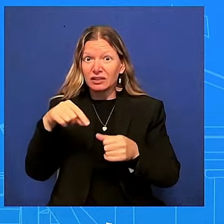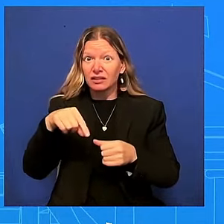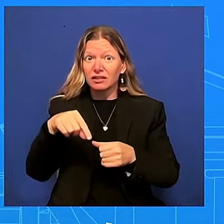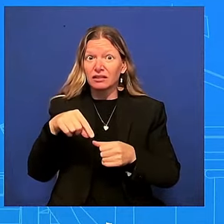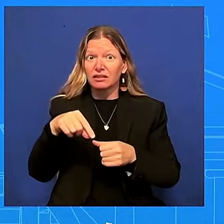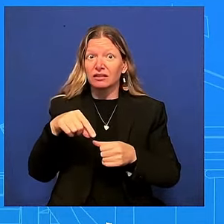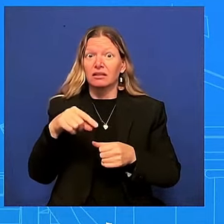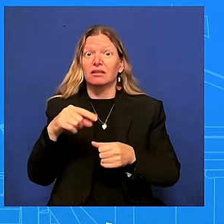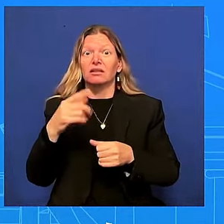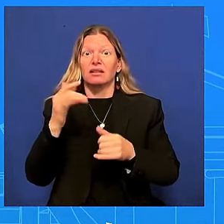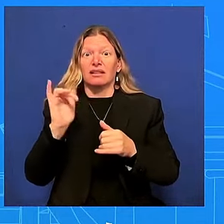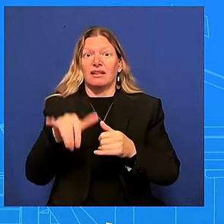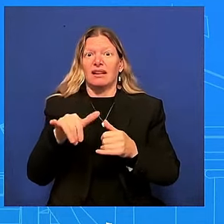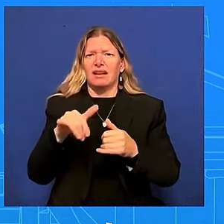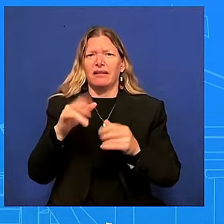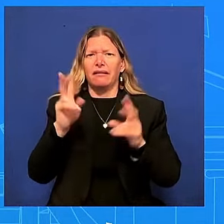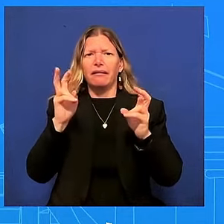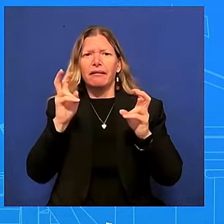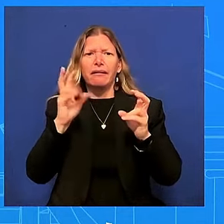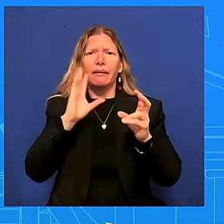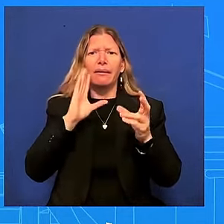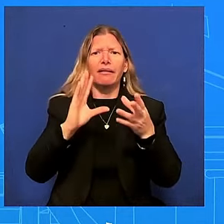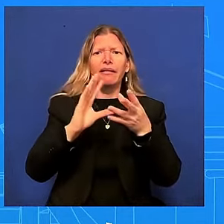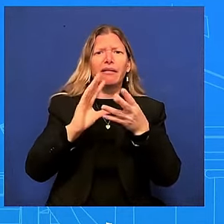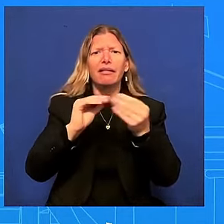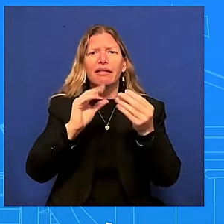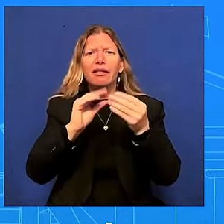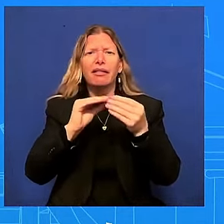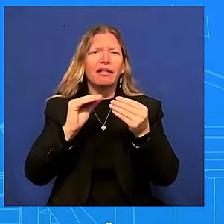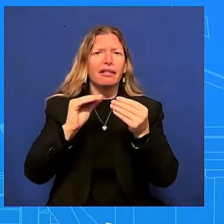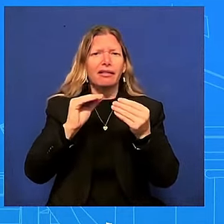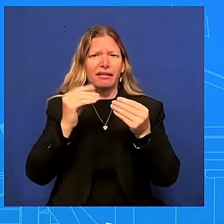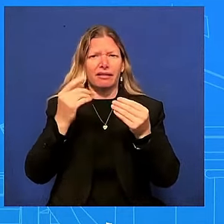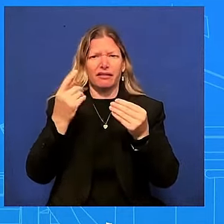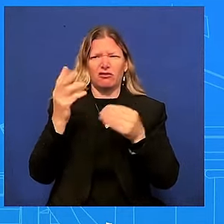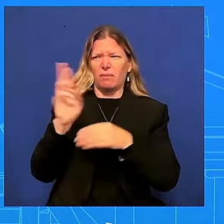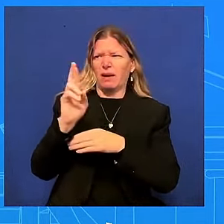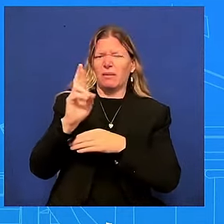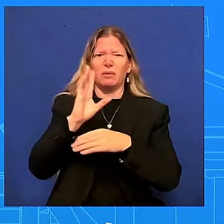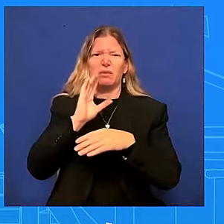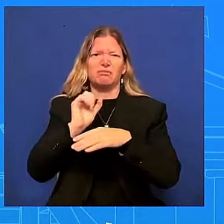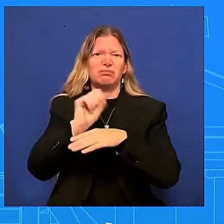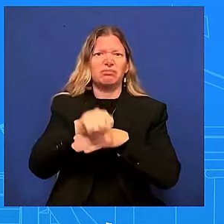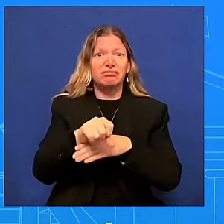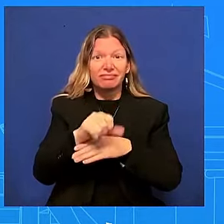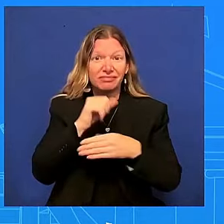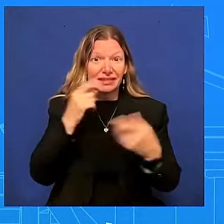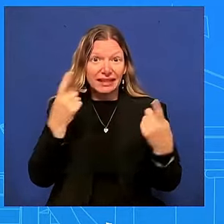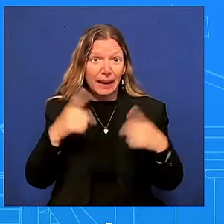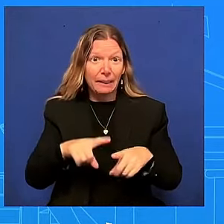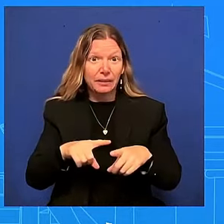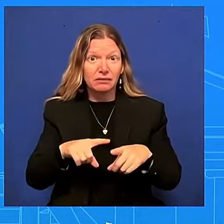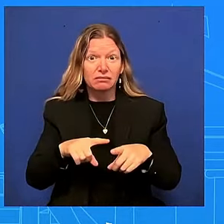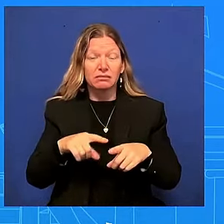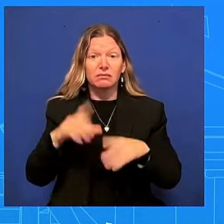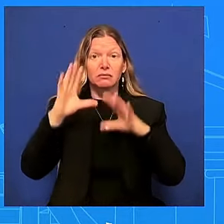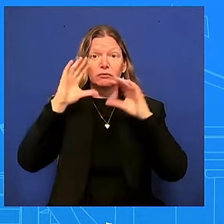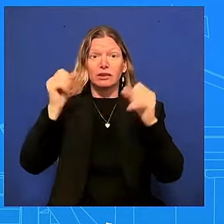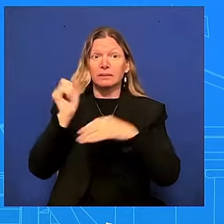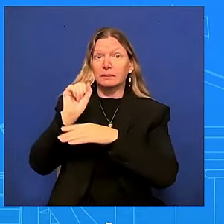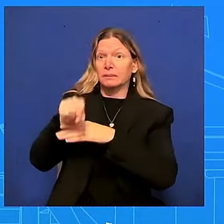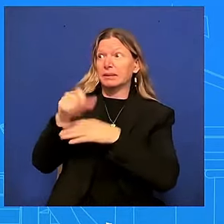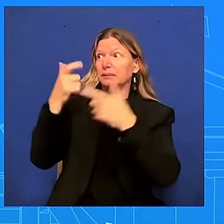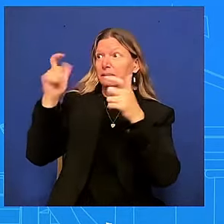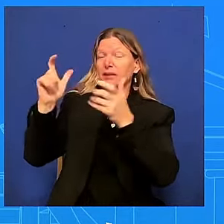we have seen historic low in crime in more than uh down to 50 year low and then you had representative